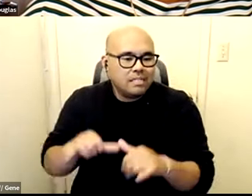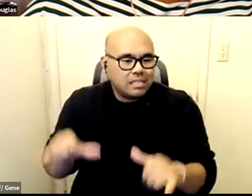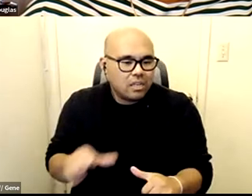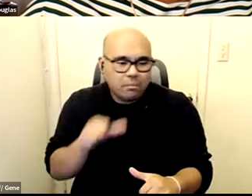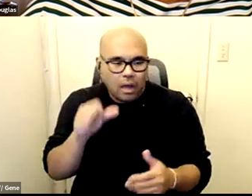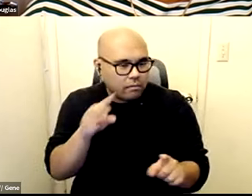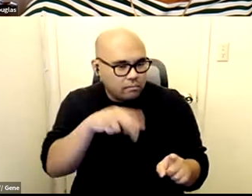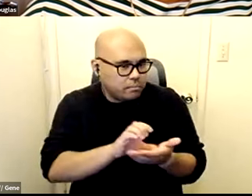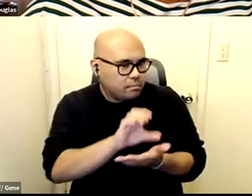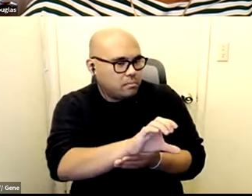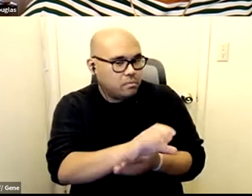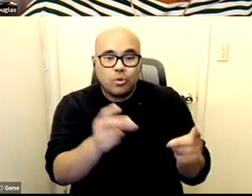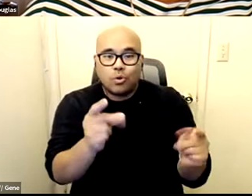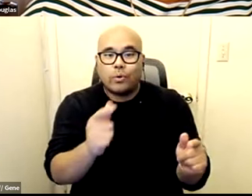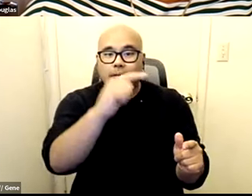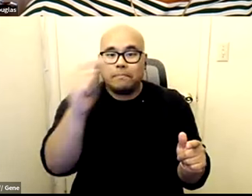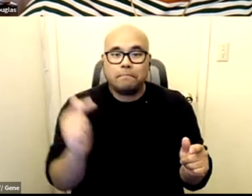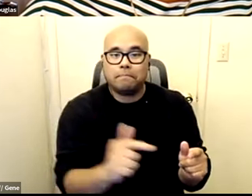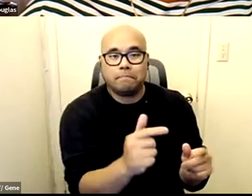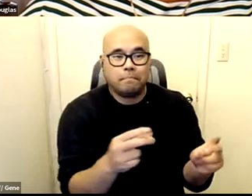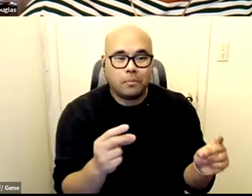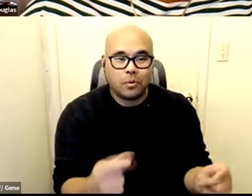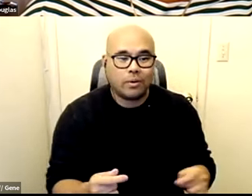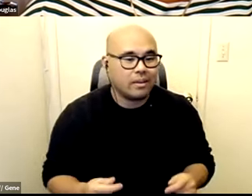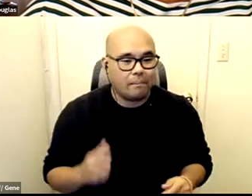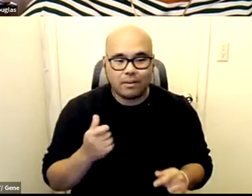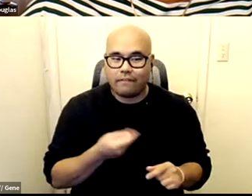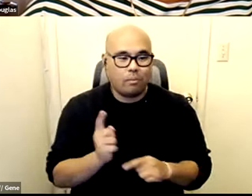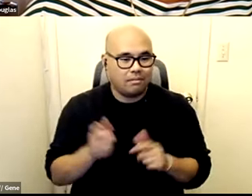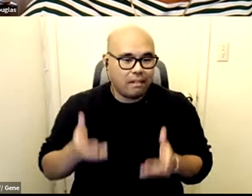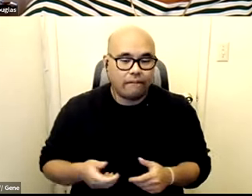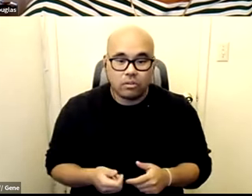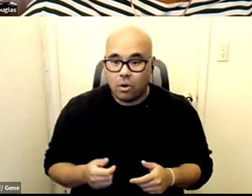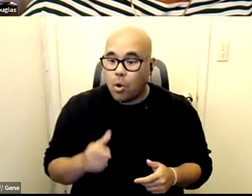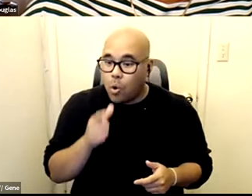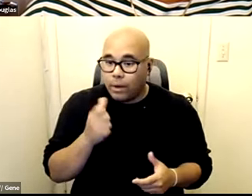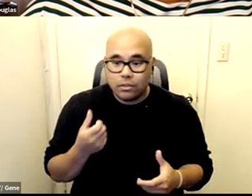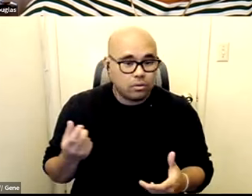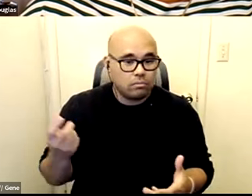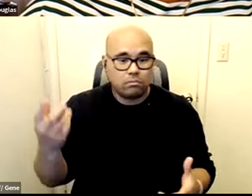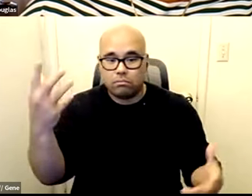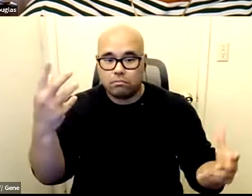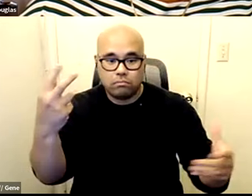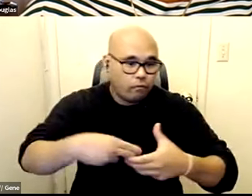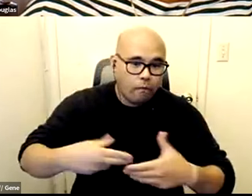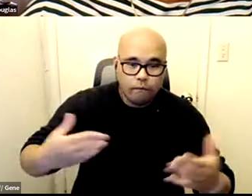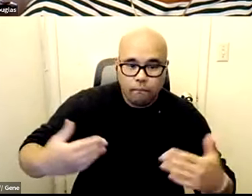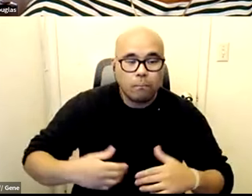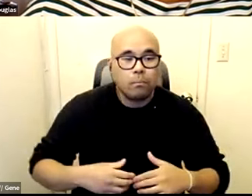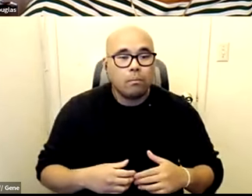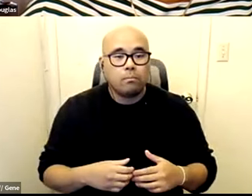be lightning round answers because we only have a couple of minutes left here um so whoever wants to dive in and just like how how do we actually